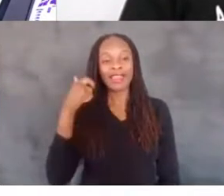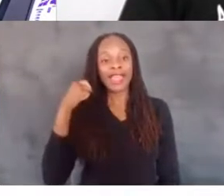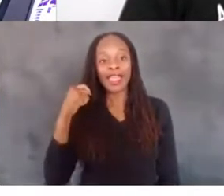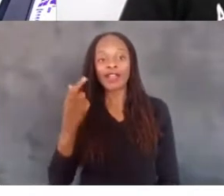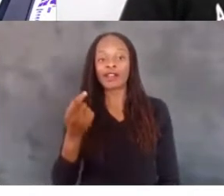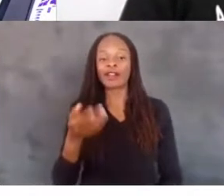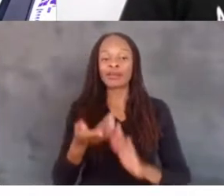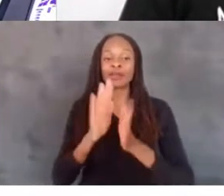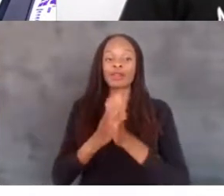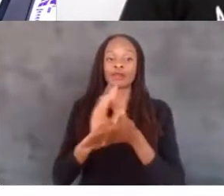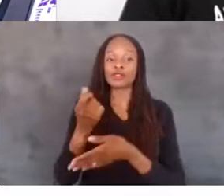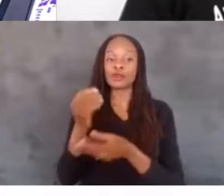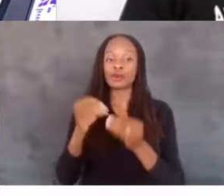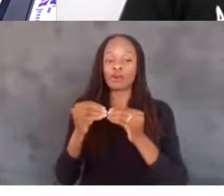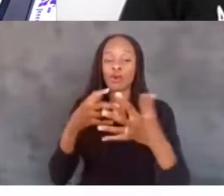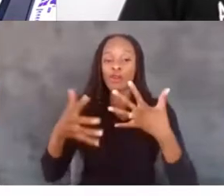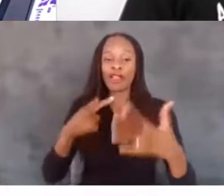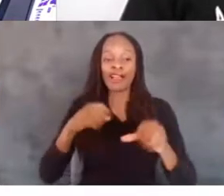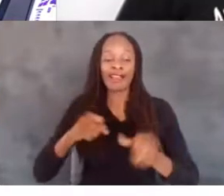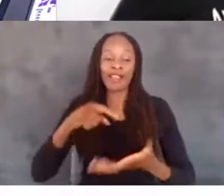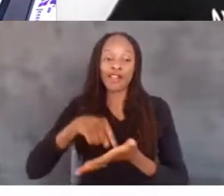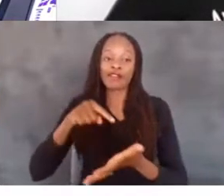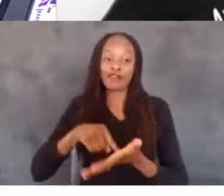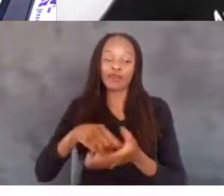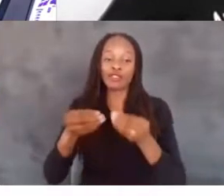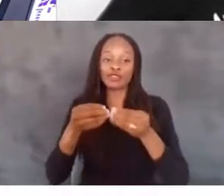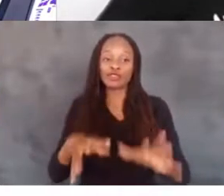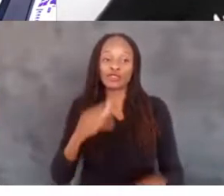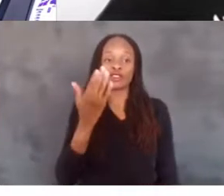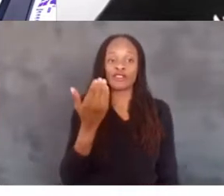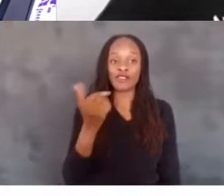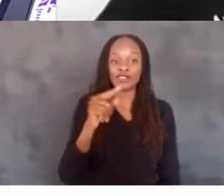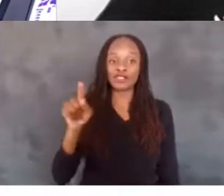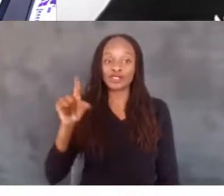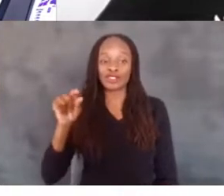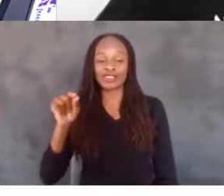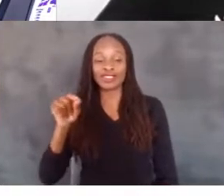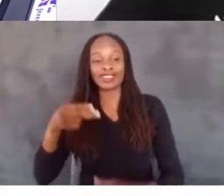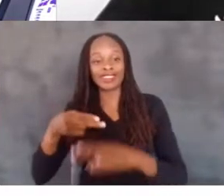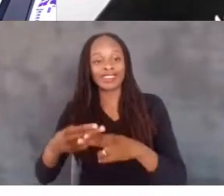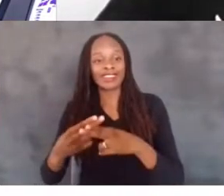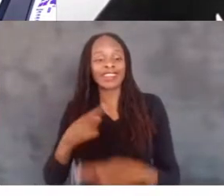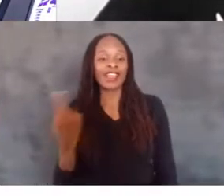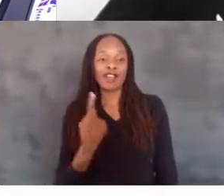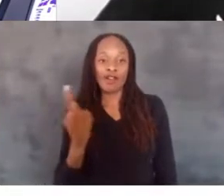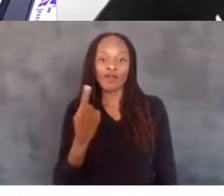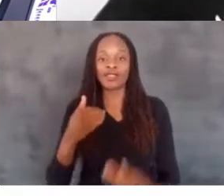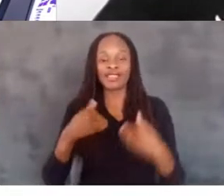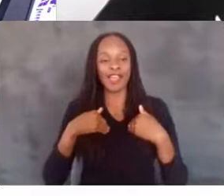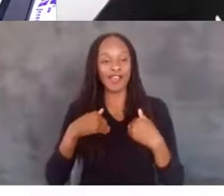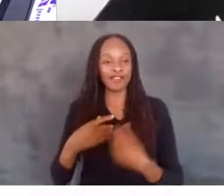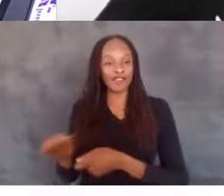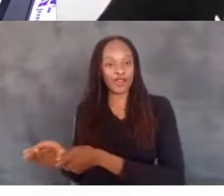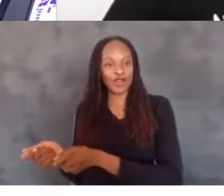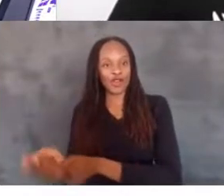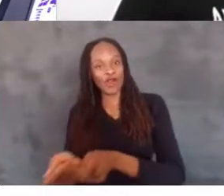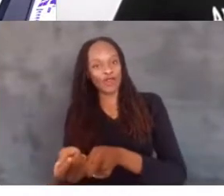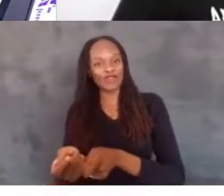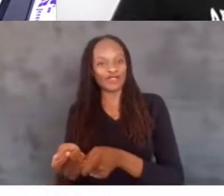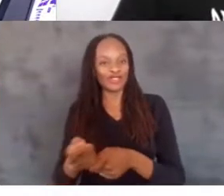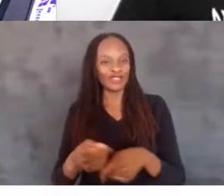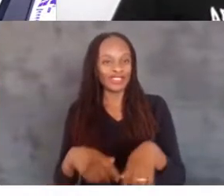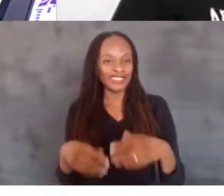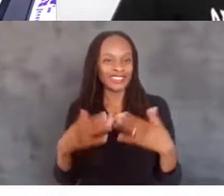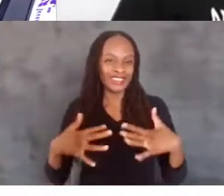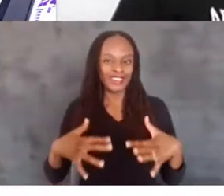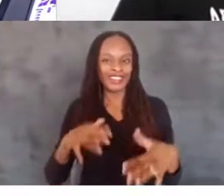I could afford to lose probably 15 or 20 pounds. And I always wear a golf shirt, which is my favorite hobby. So I've got a white golf